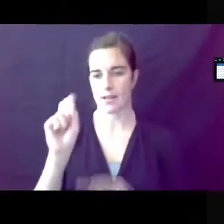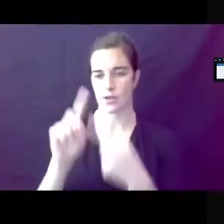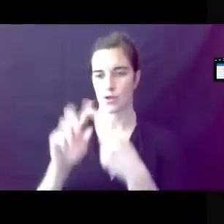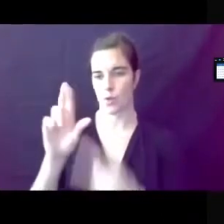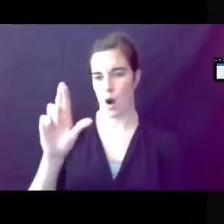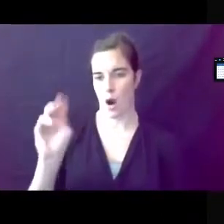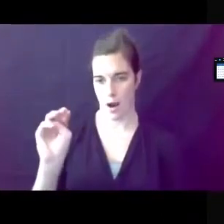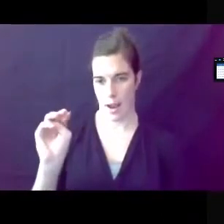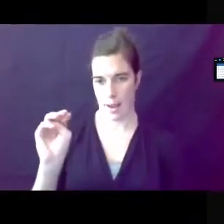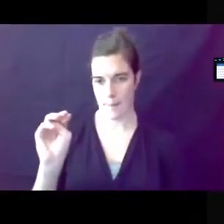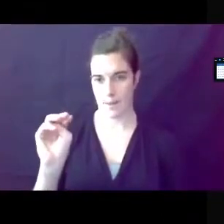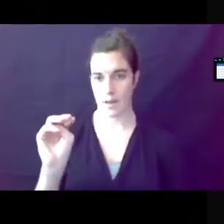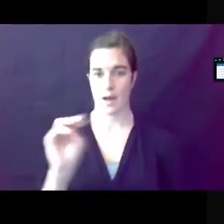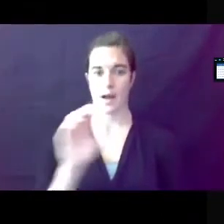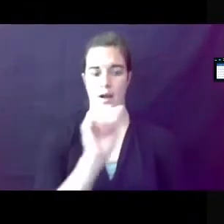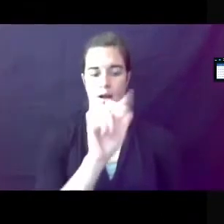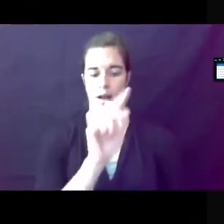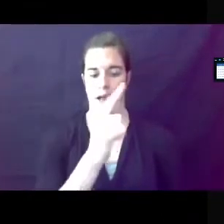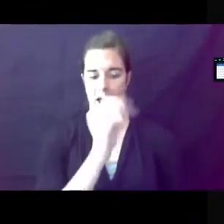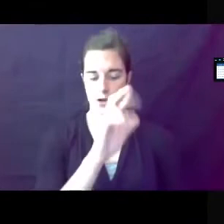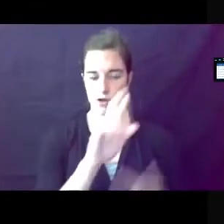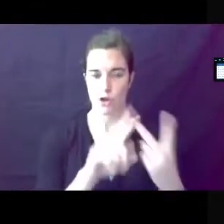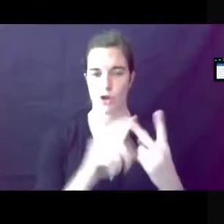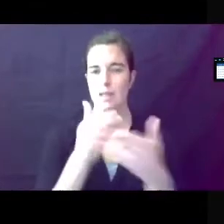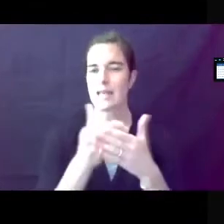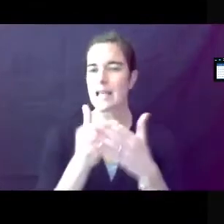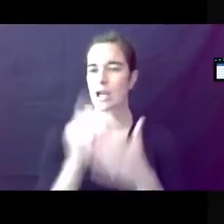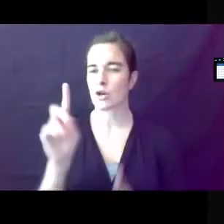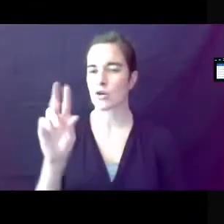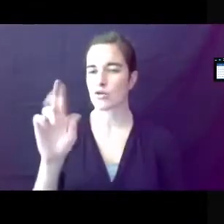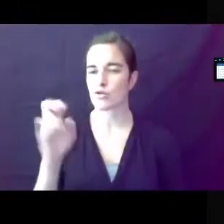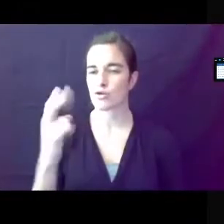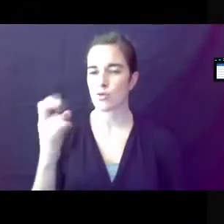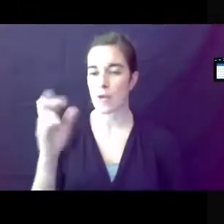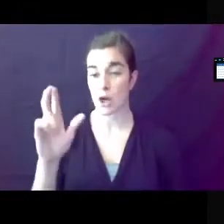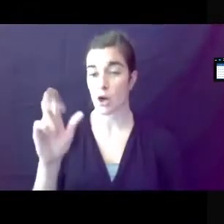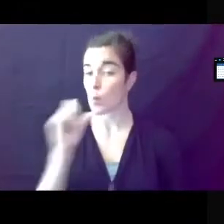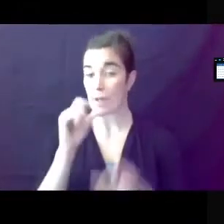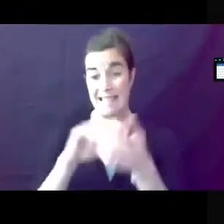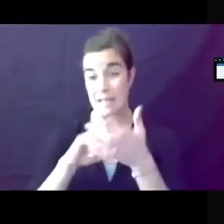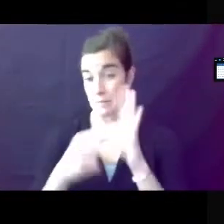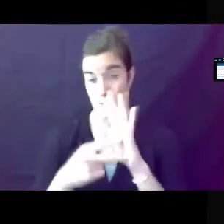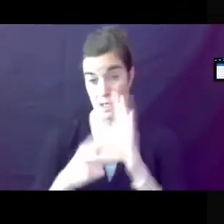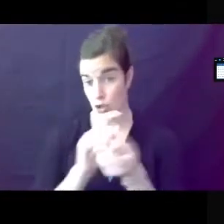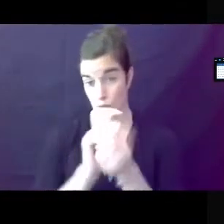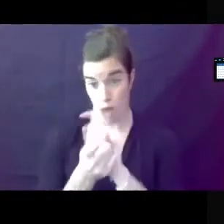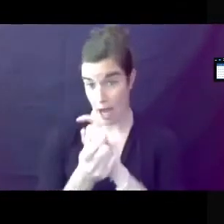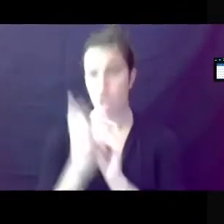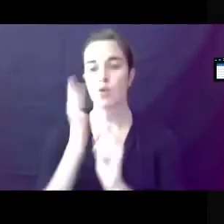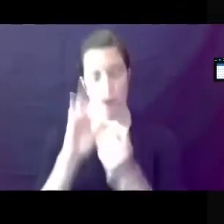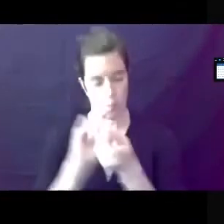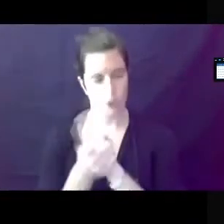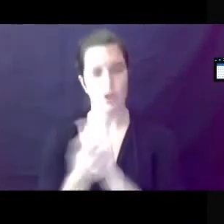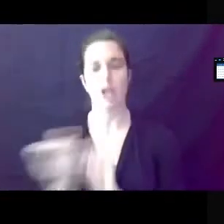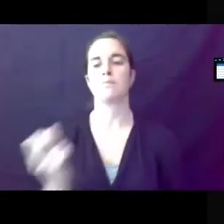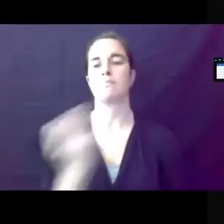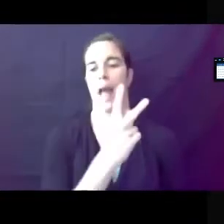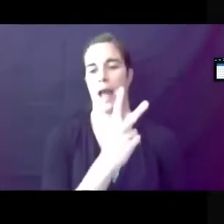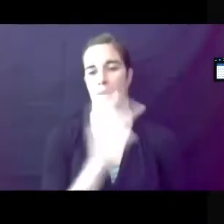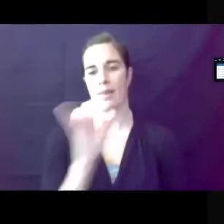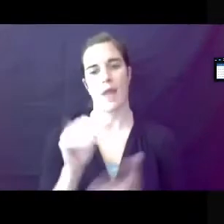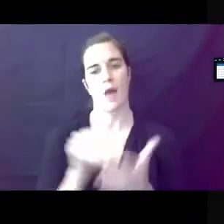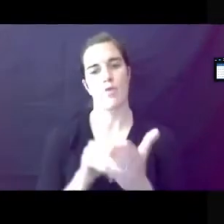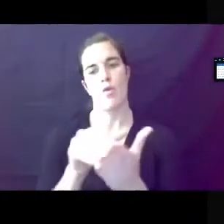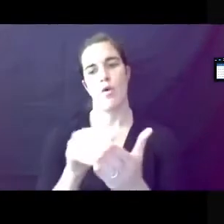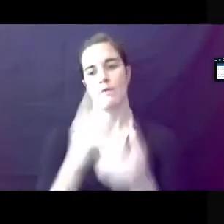such as parcels on Azure around Dreer, those were not intended to be changed and are being changed back. That is a frequent question